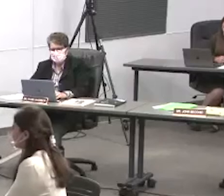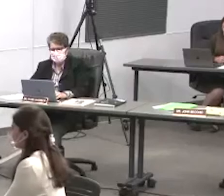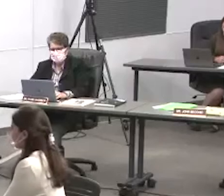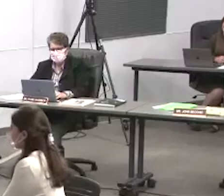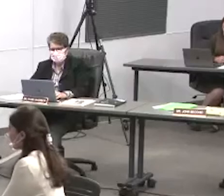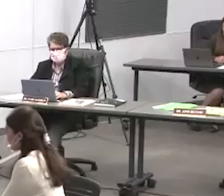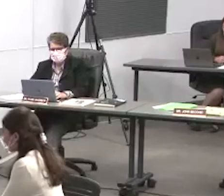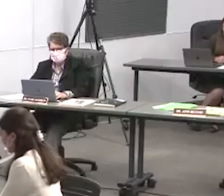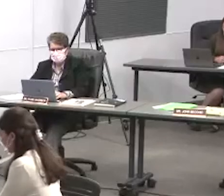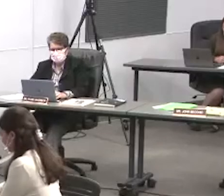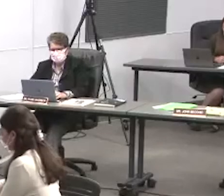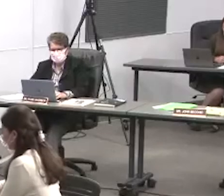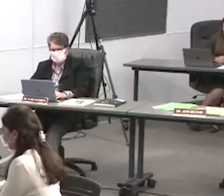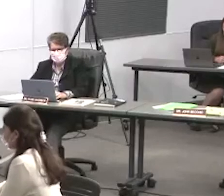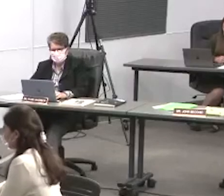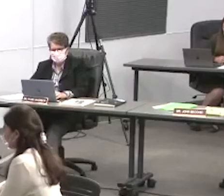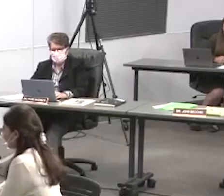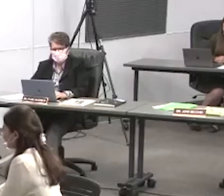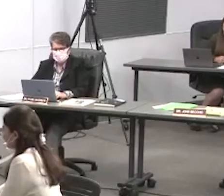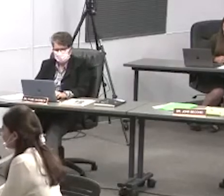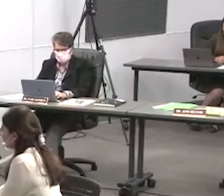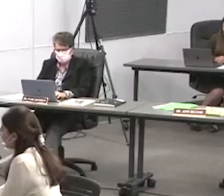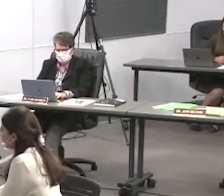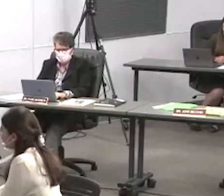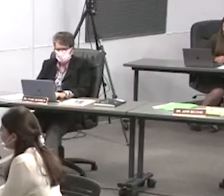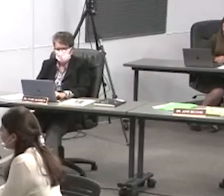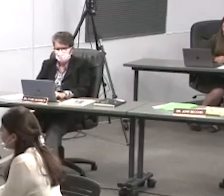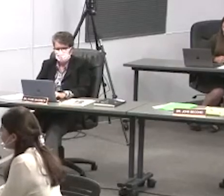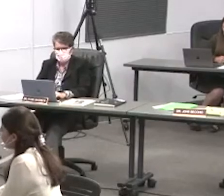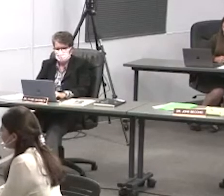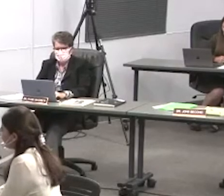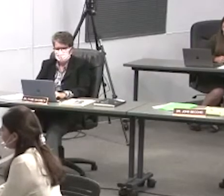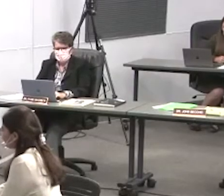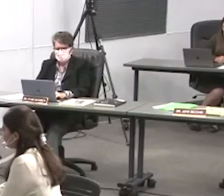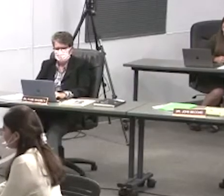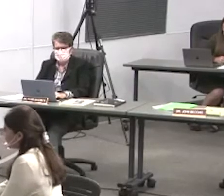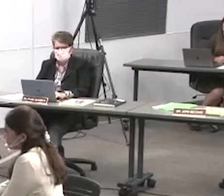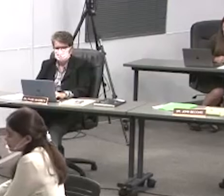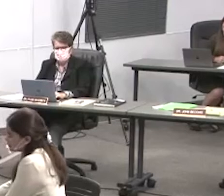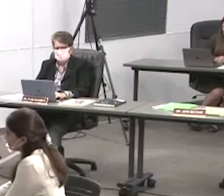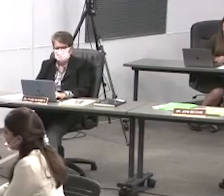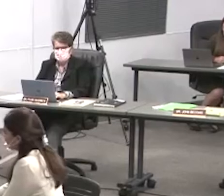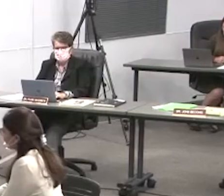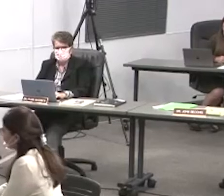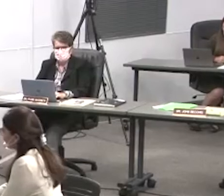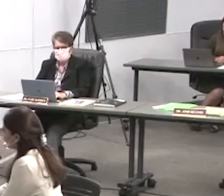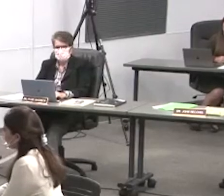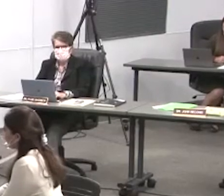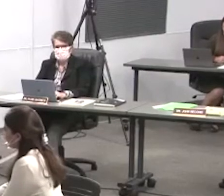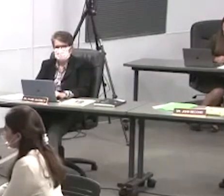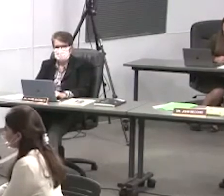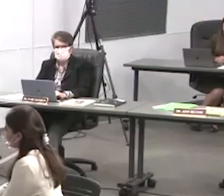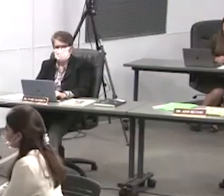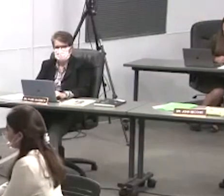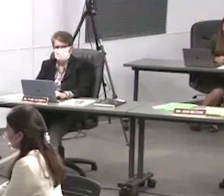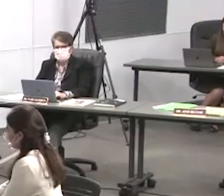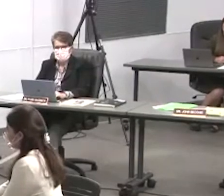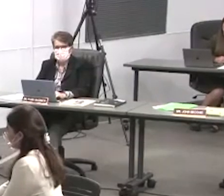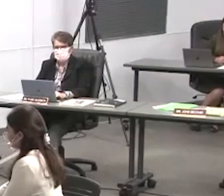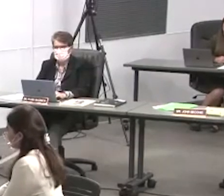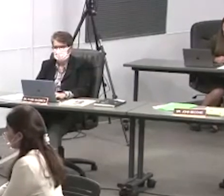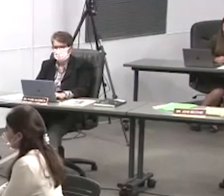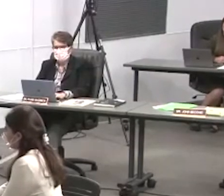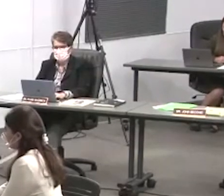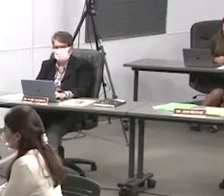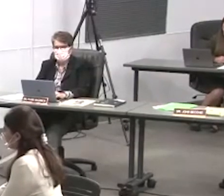listen um what you said about me about that fault of my character you were right but but there was one thing wrong in it and that was when you said